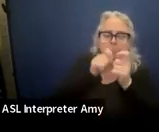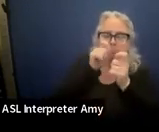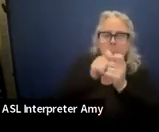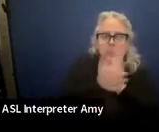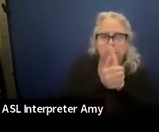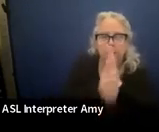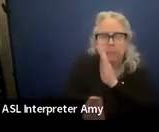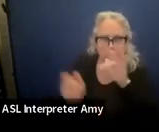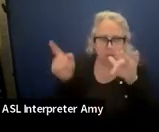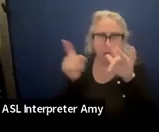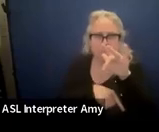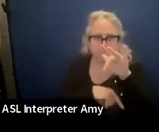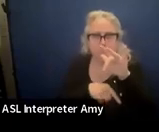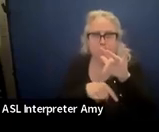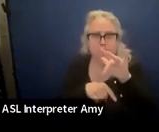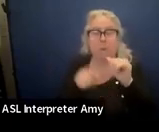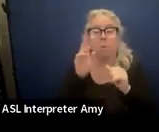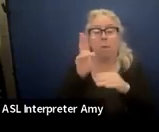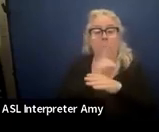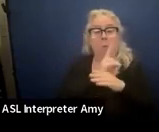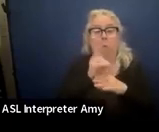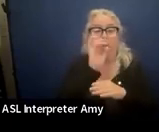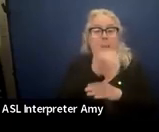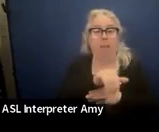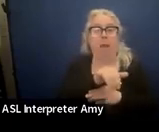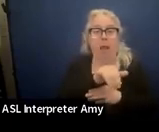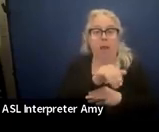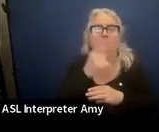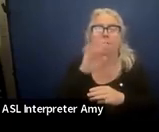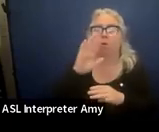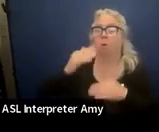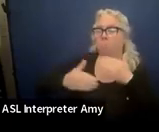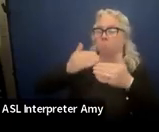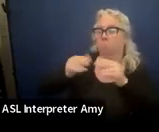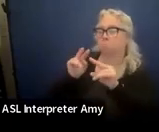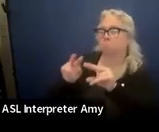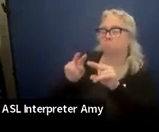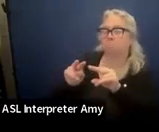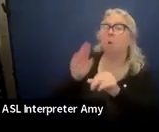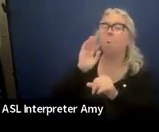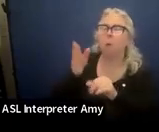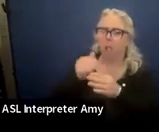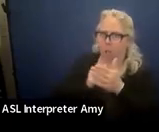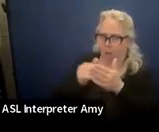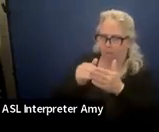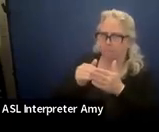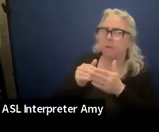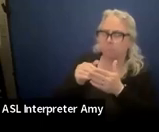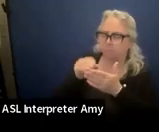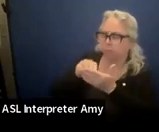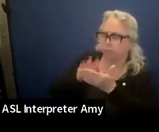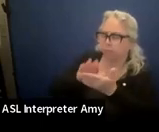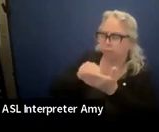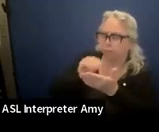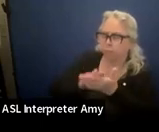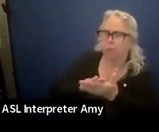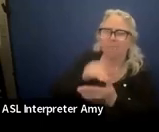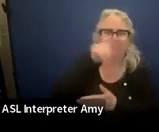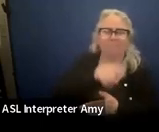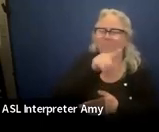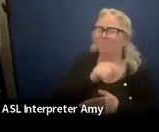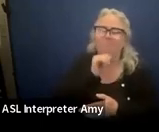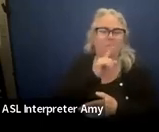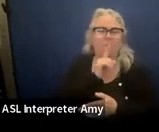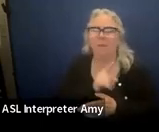gap. And you're going to use this data point for your progress monitoring, which you're going to do often. And these things don't lend themselves to that.